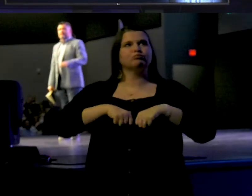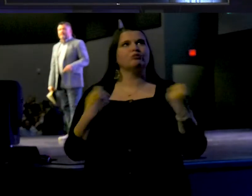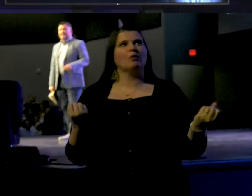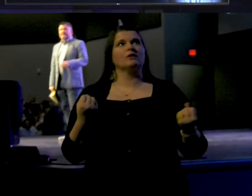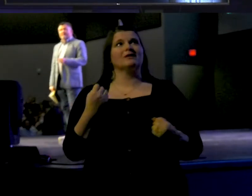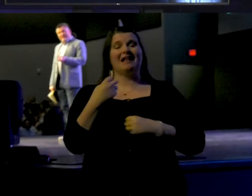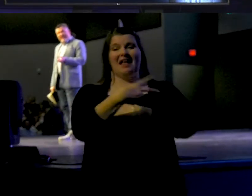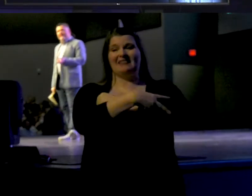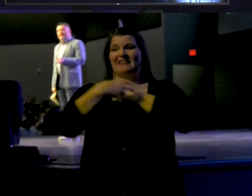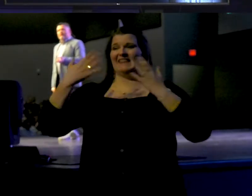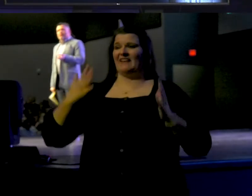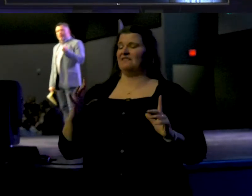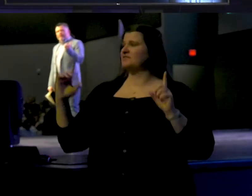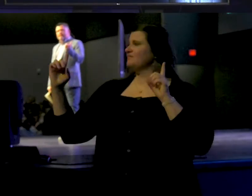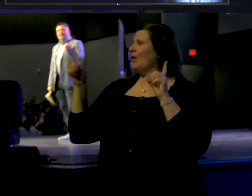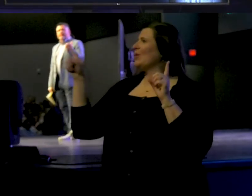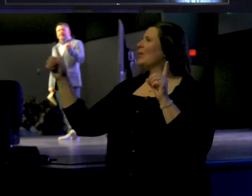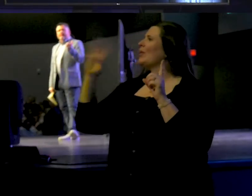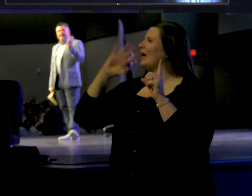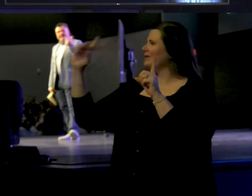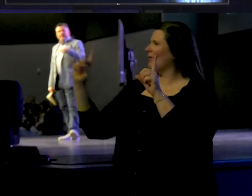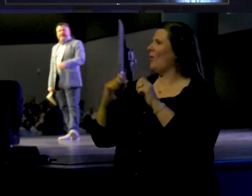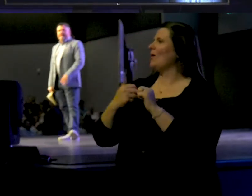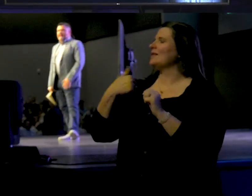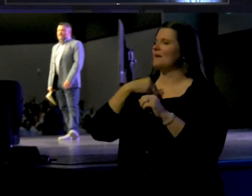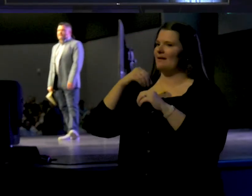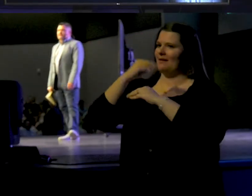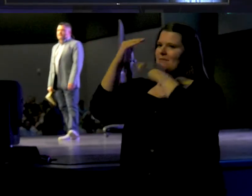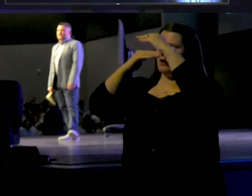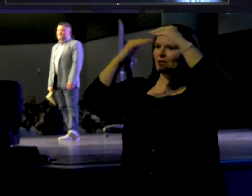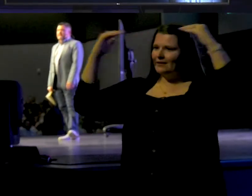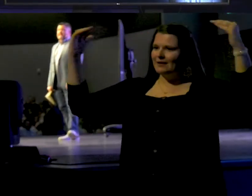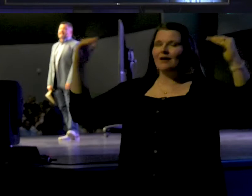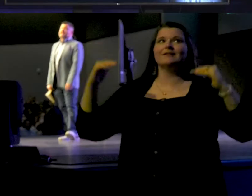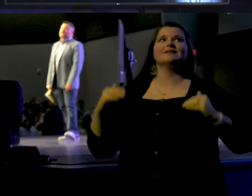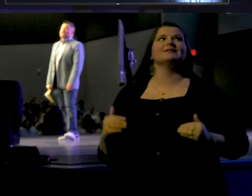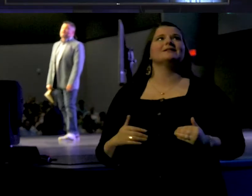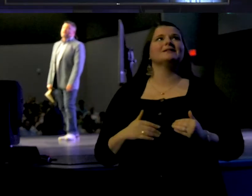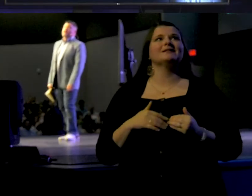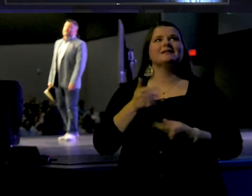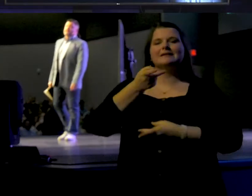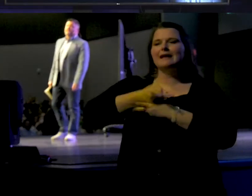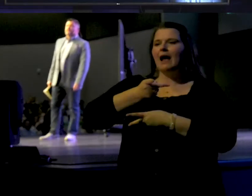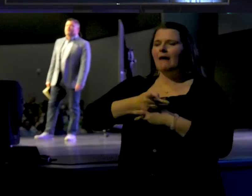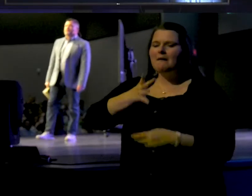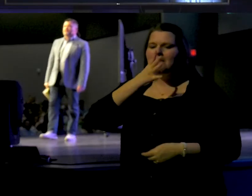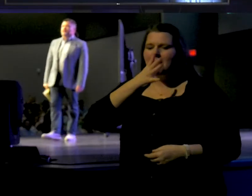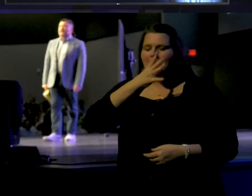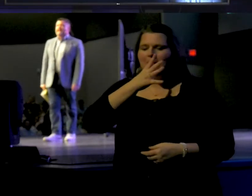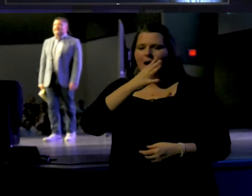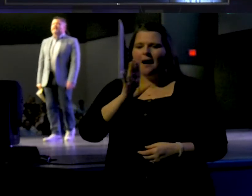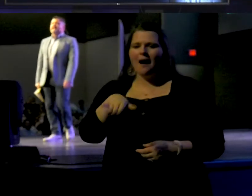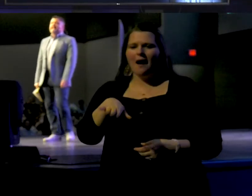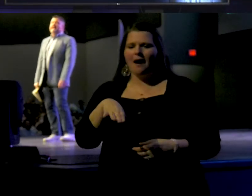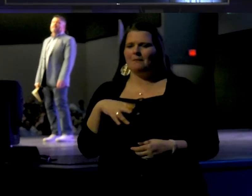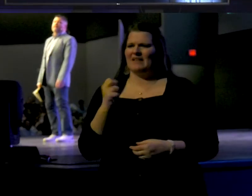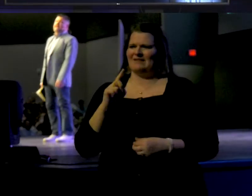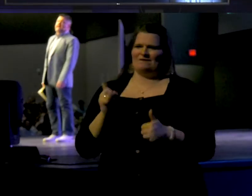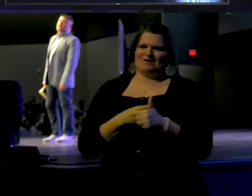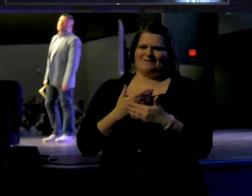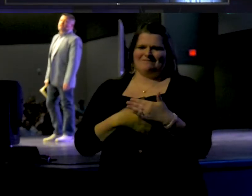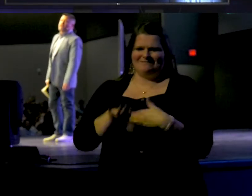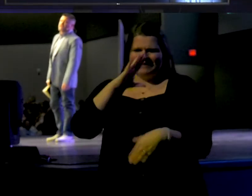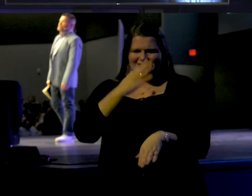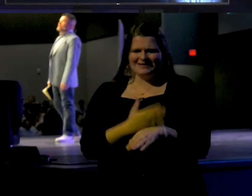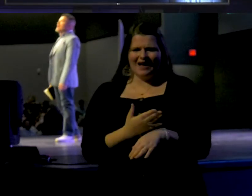a thief who was repentant, Today you will be with me in paradise. Taking care of his mother as the firstborn son, he gave